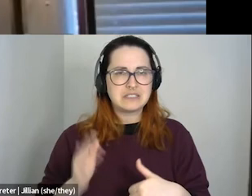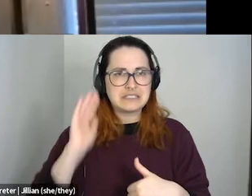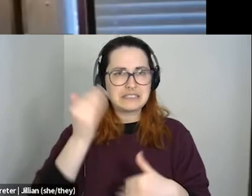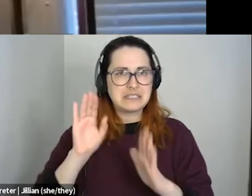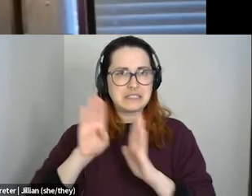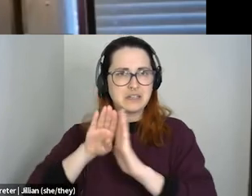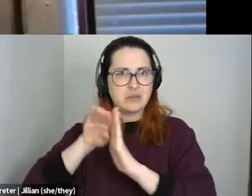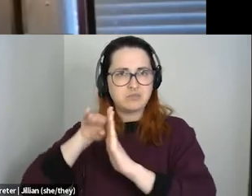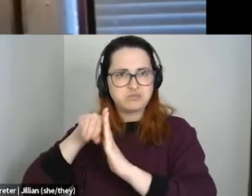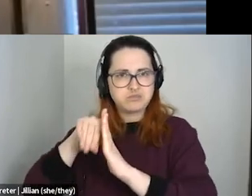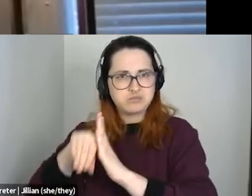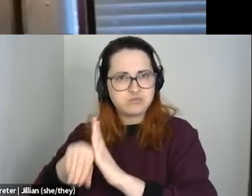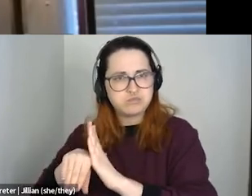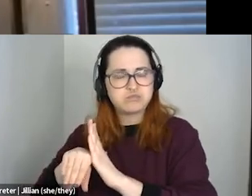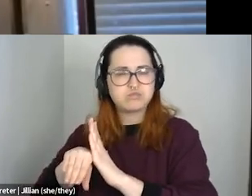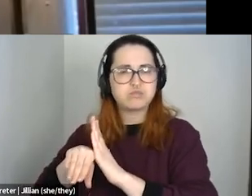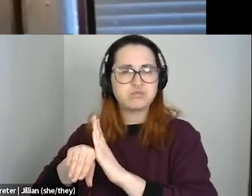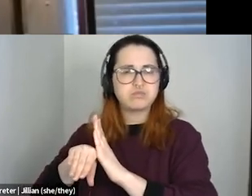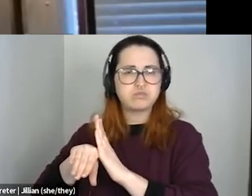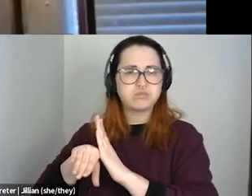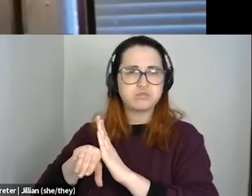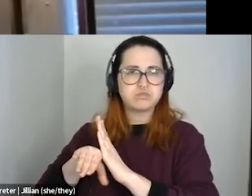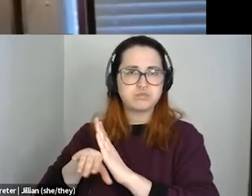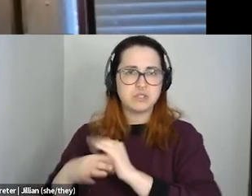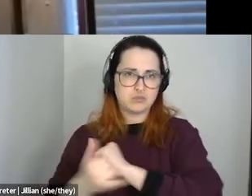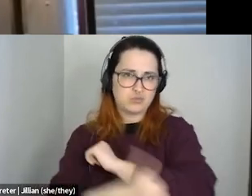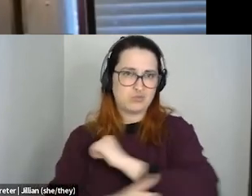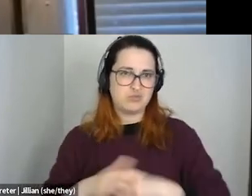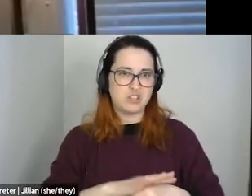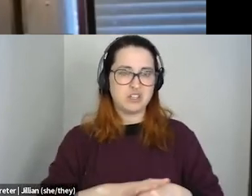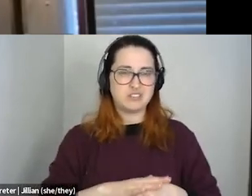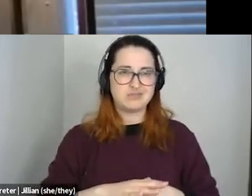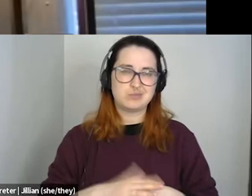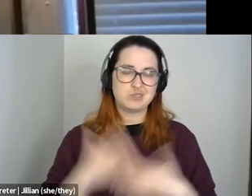communities. It's very disheartening, but, um,